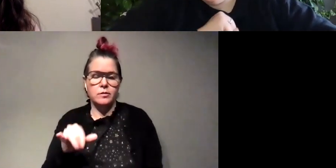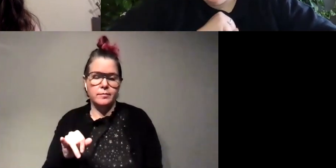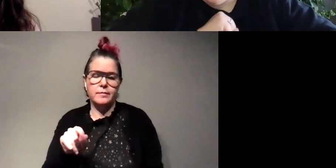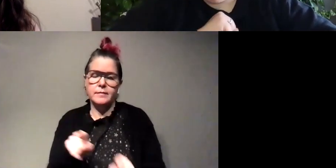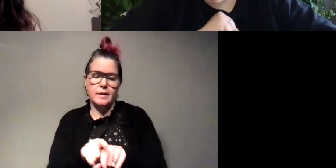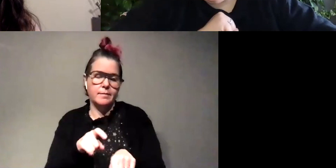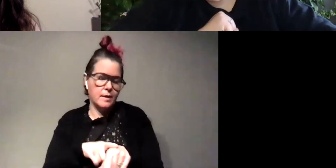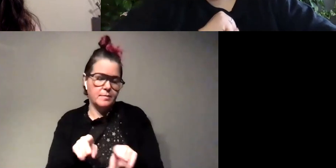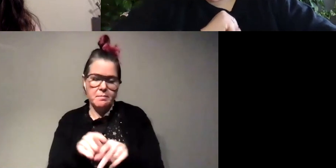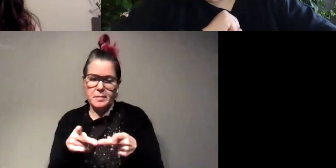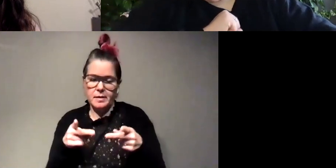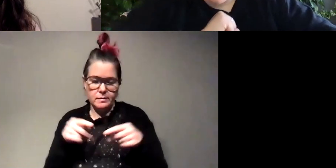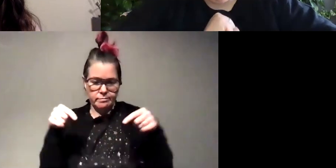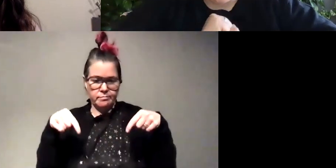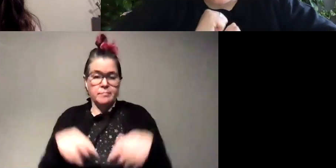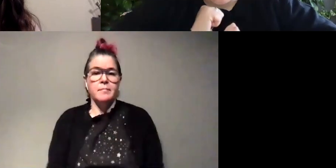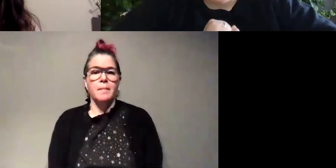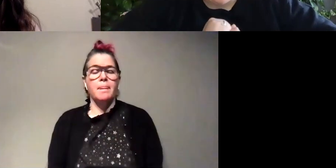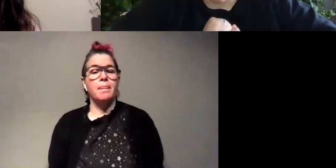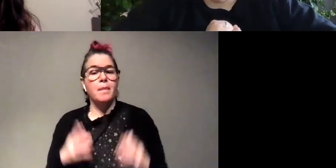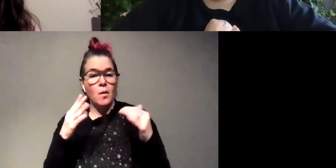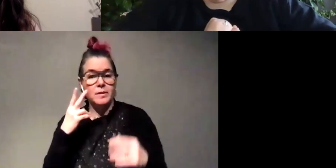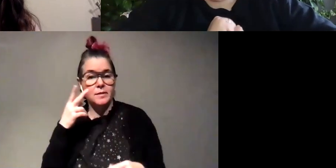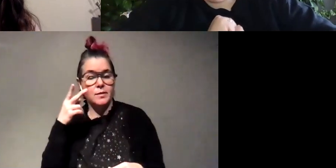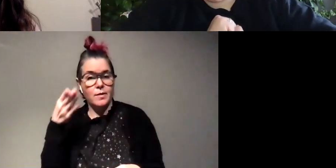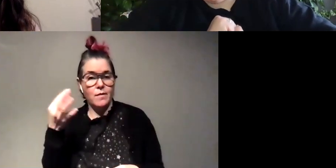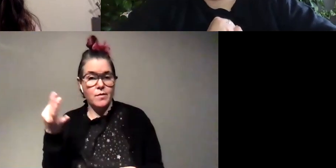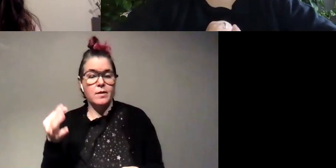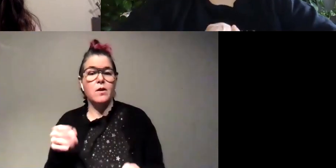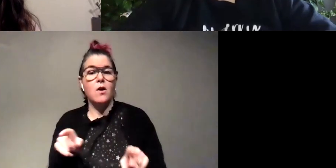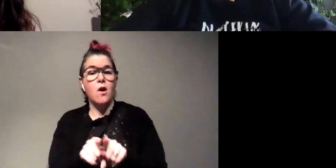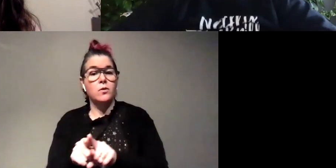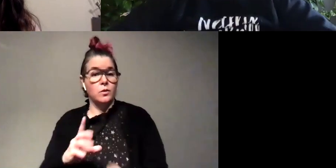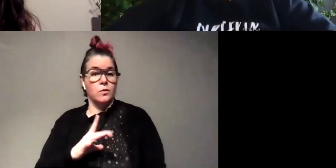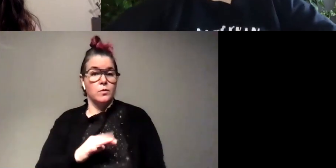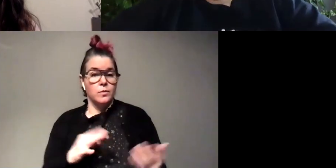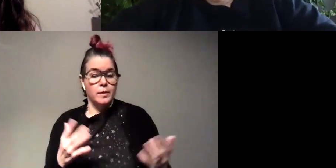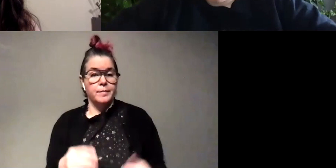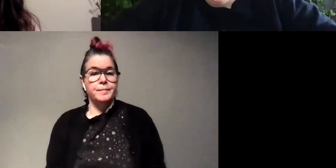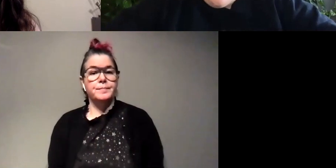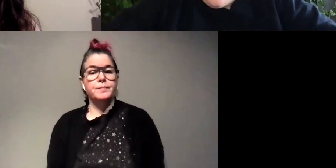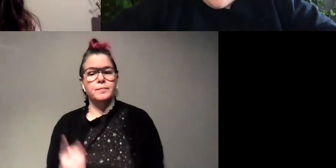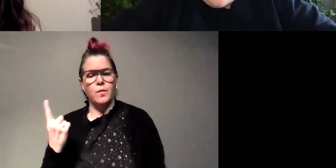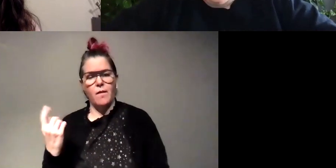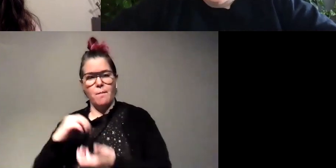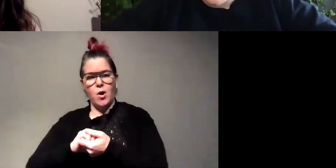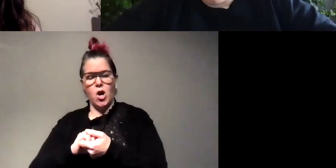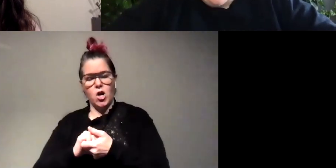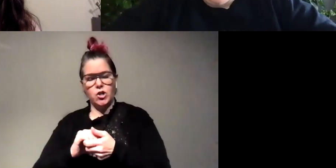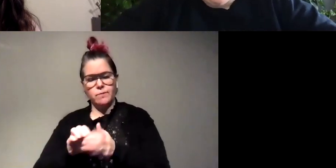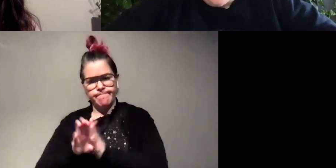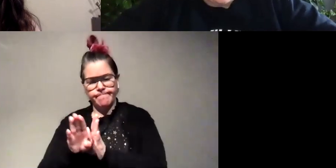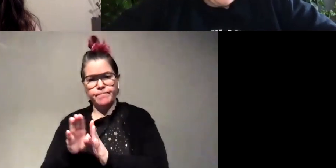channel uh right here so we hope to see you then also a cool thing um that one of our partners is working on uh